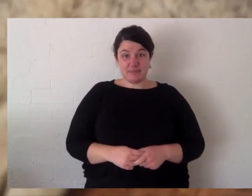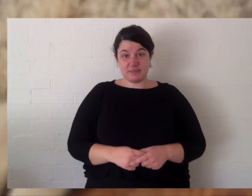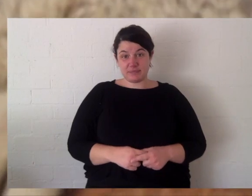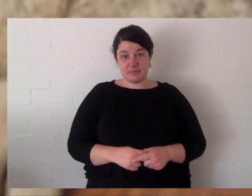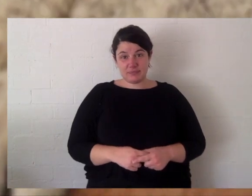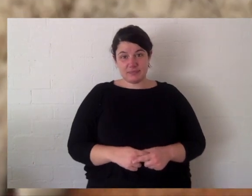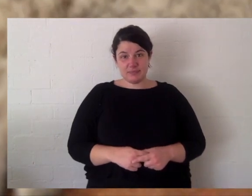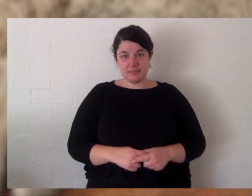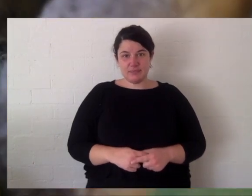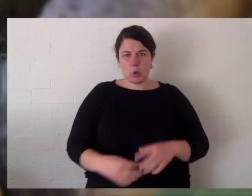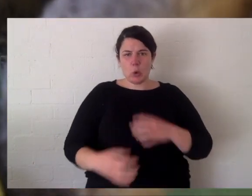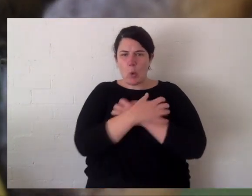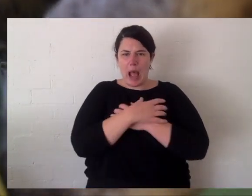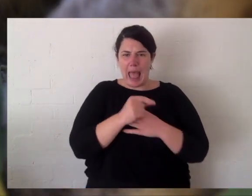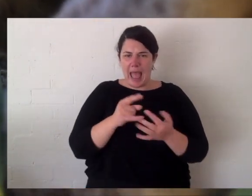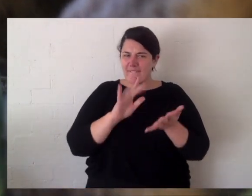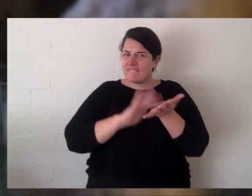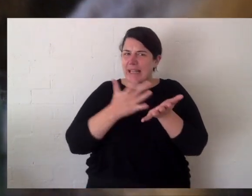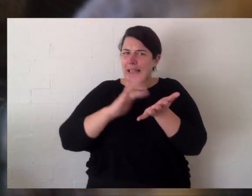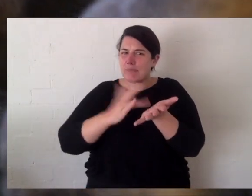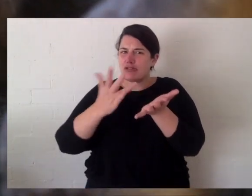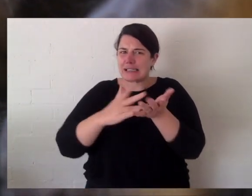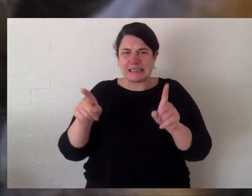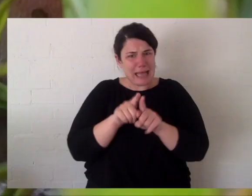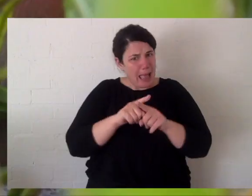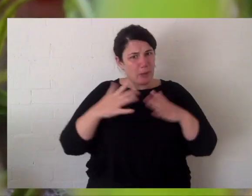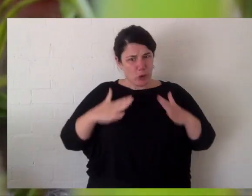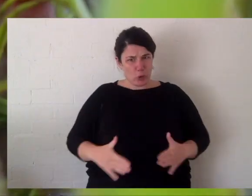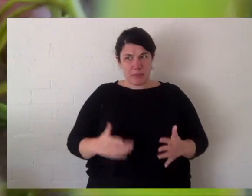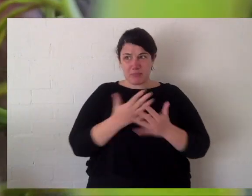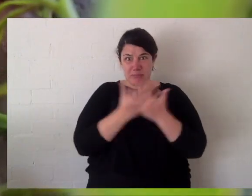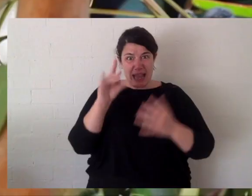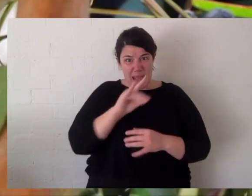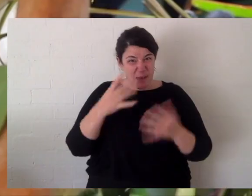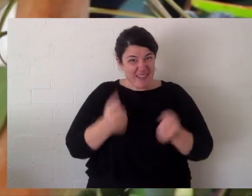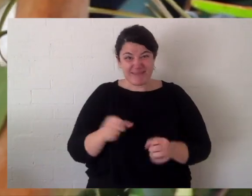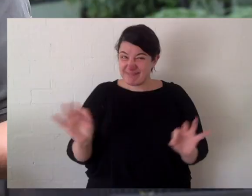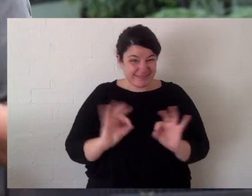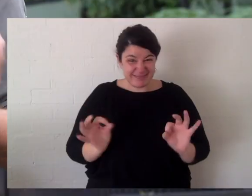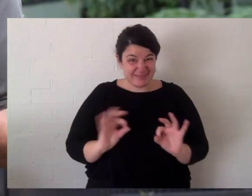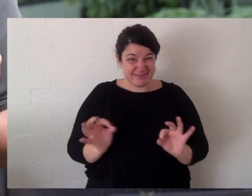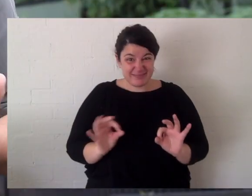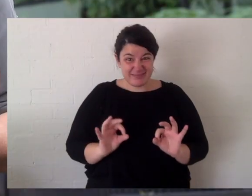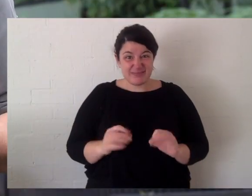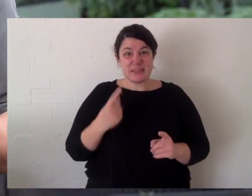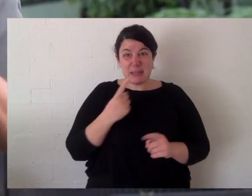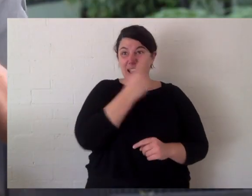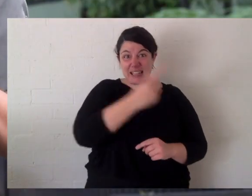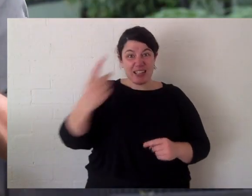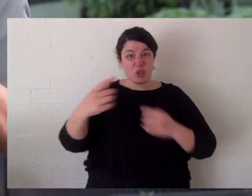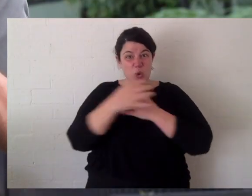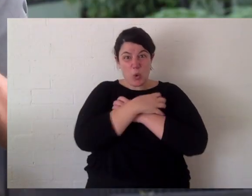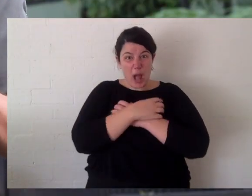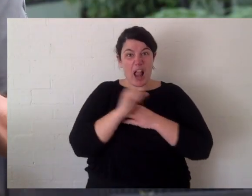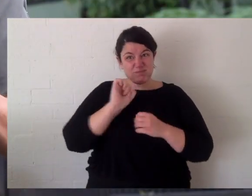fingerprints. It's very unique. There are not many species in the world that have it, but there's a unique fingerprint for each koala. And